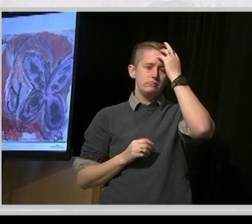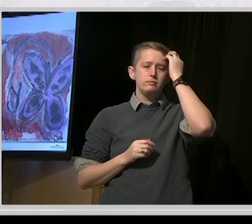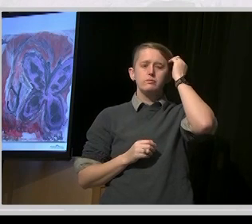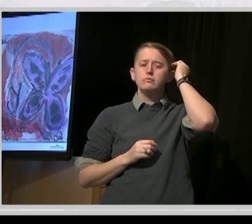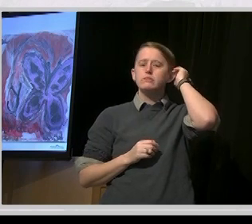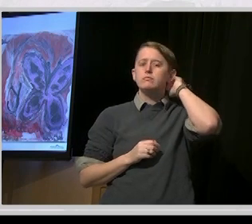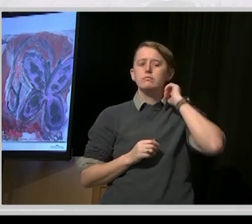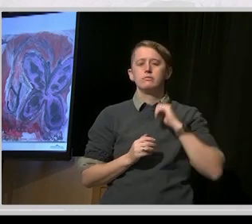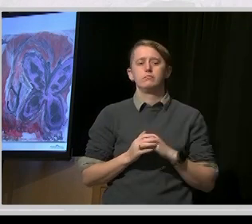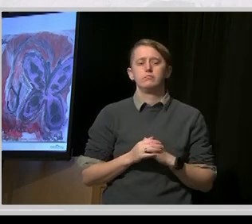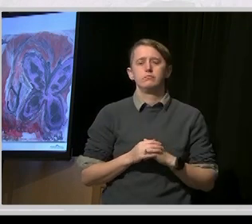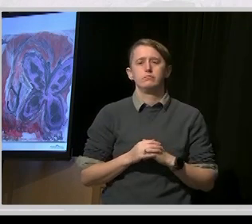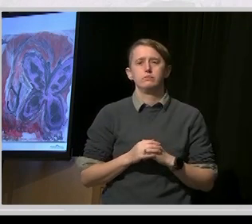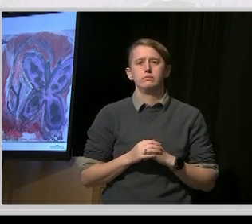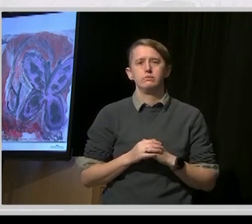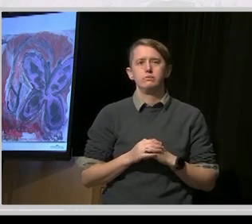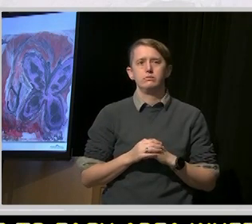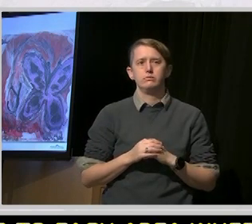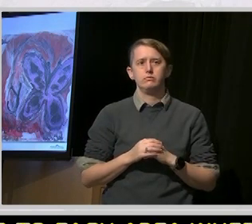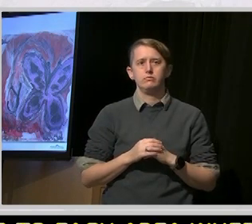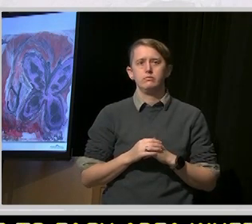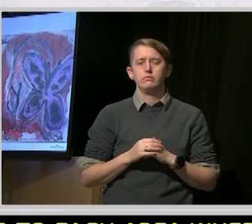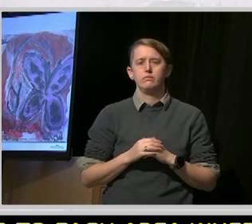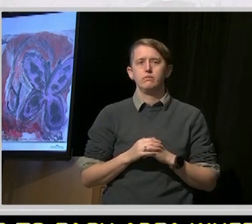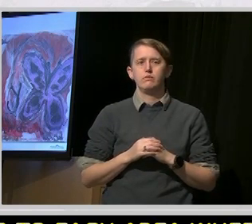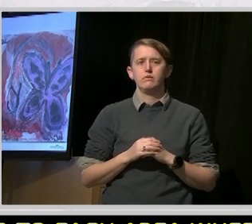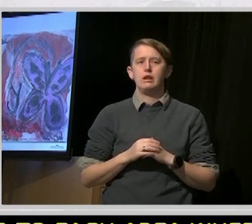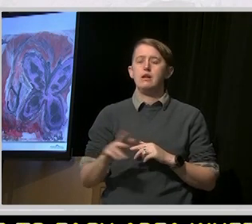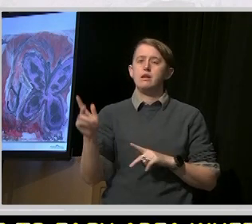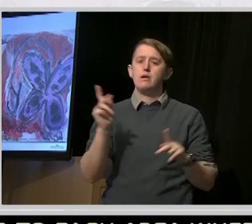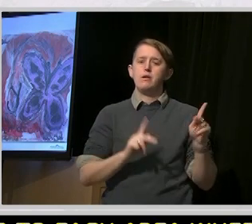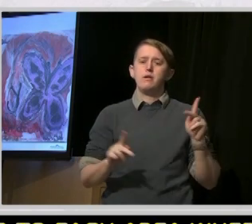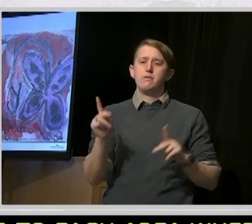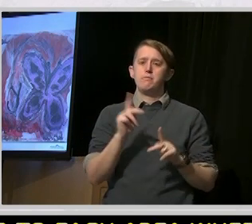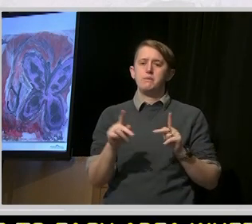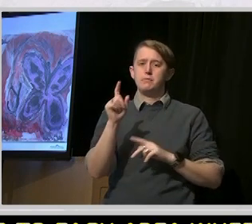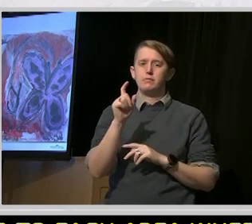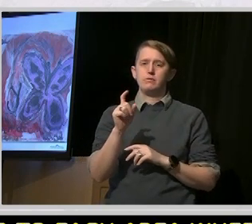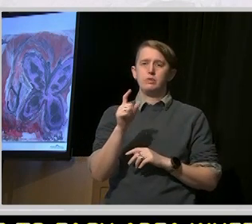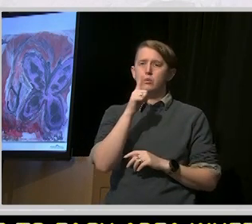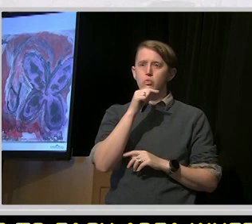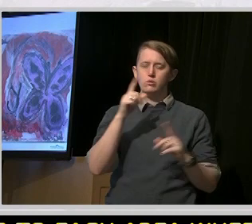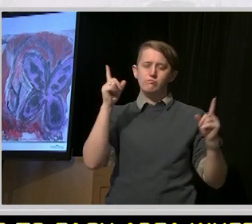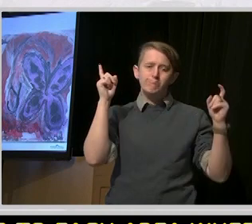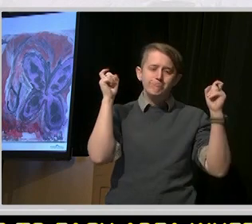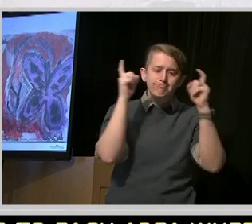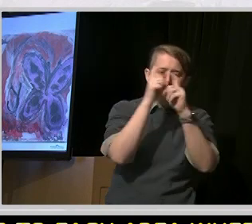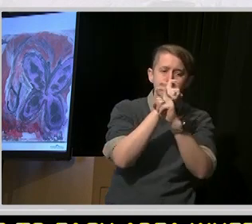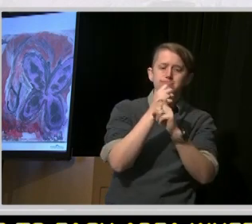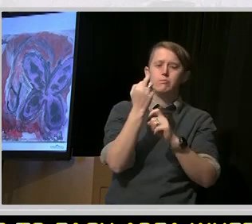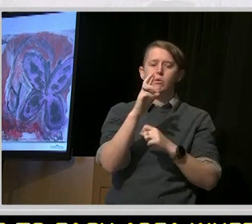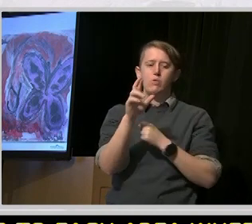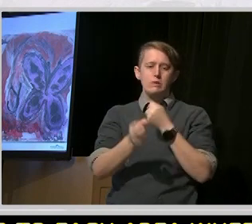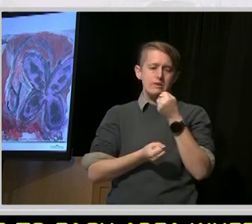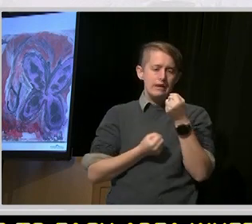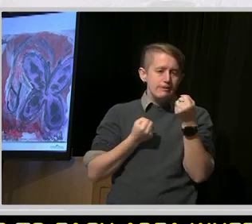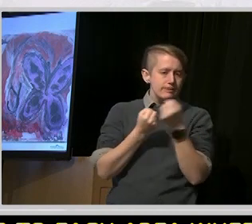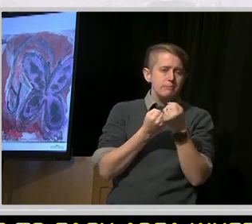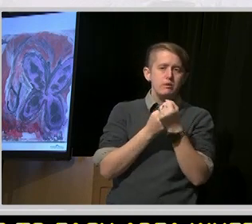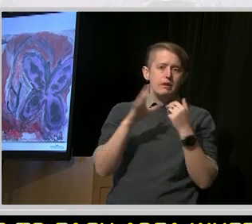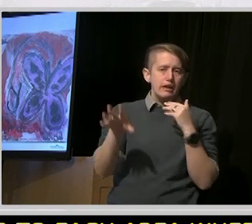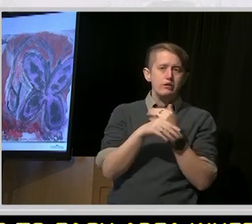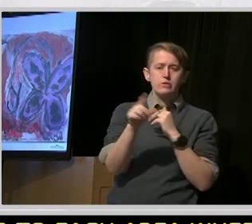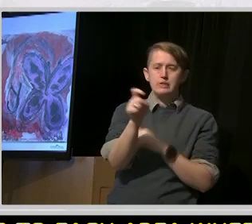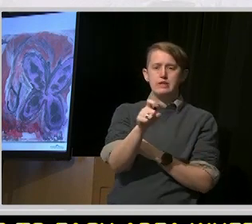rather than folks having to come to Halifax for complicated services or allied supports, those will be based